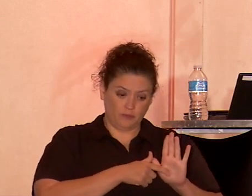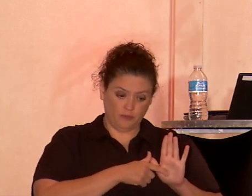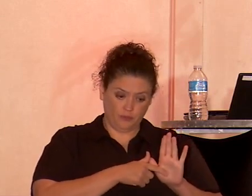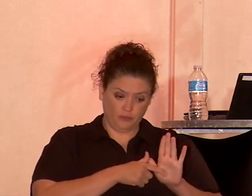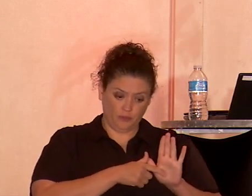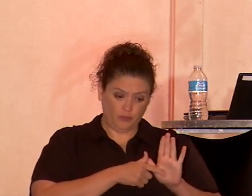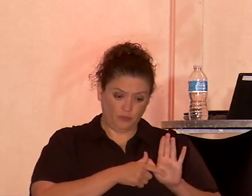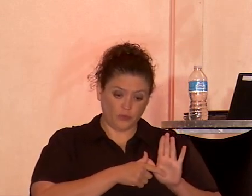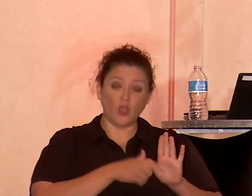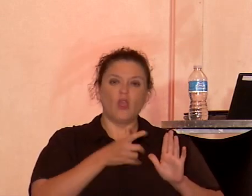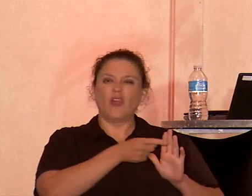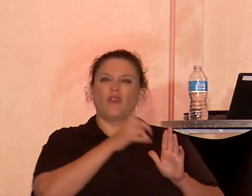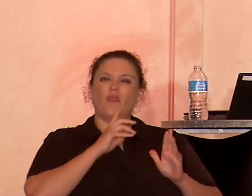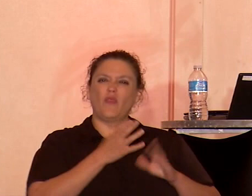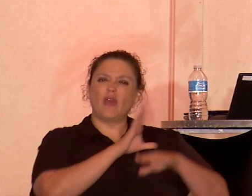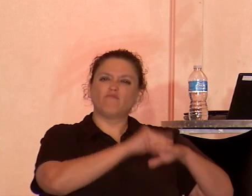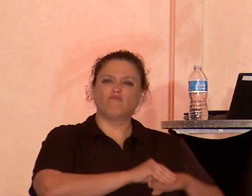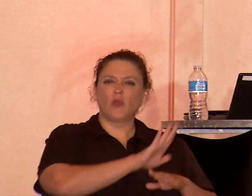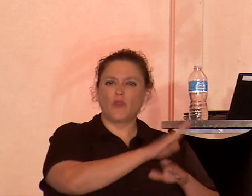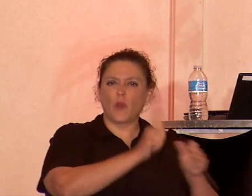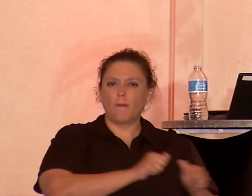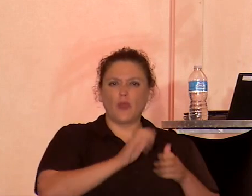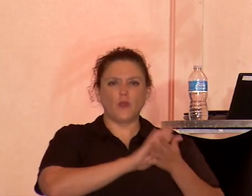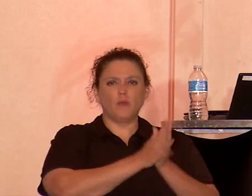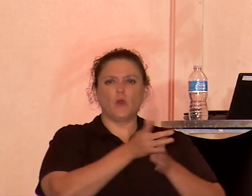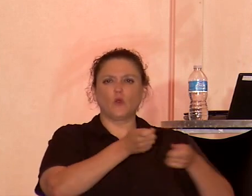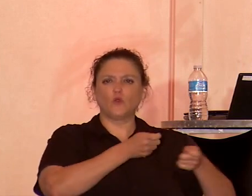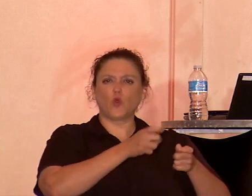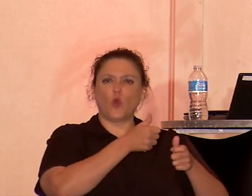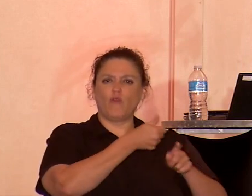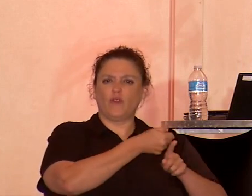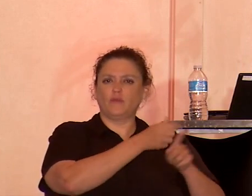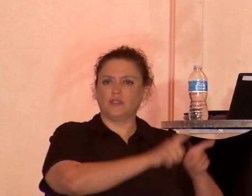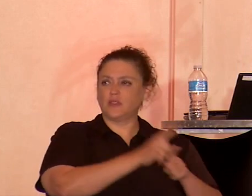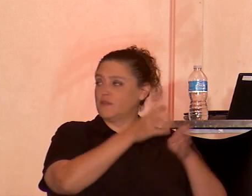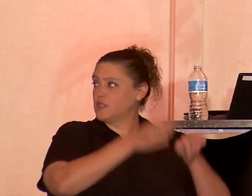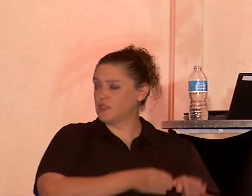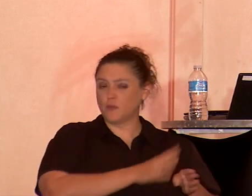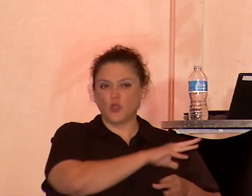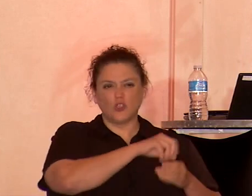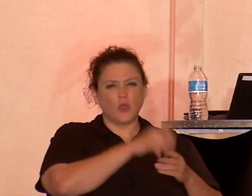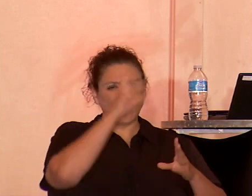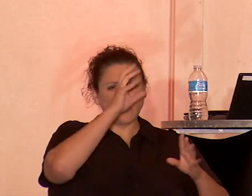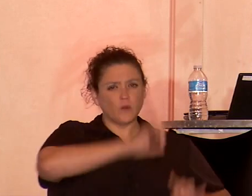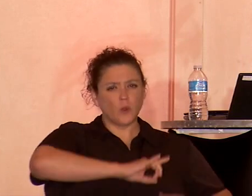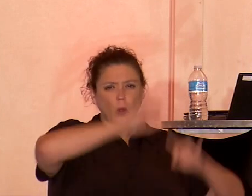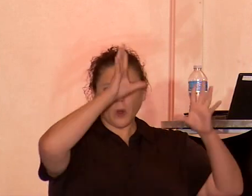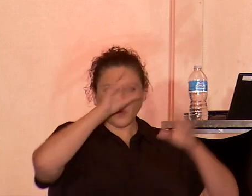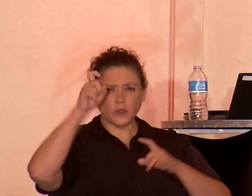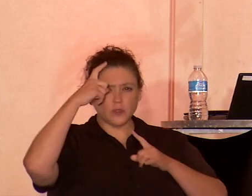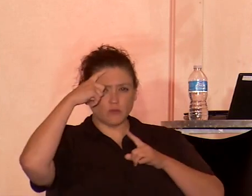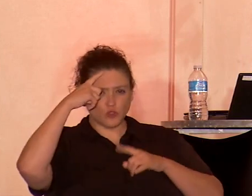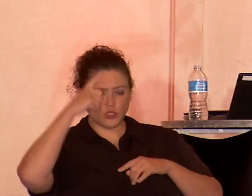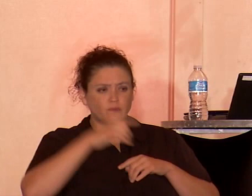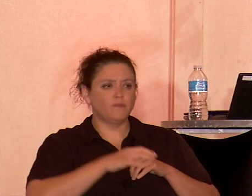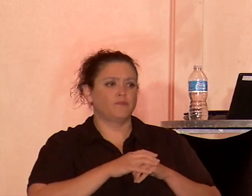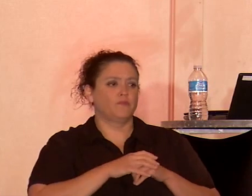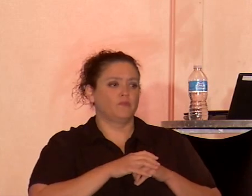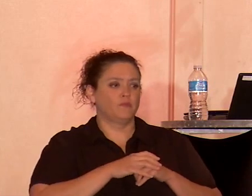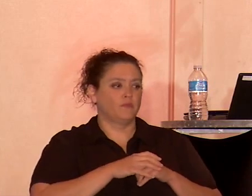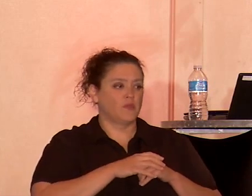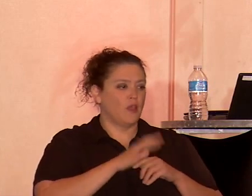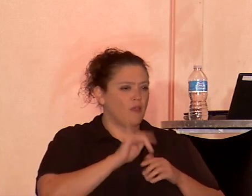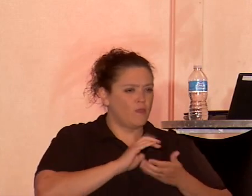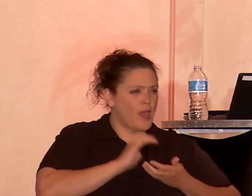personhood, control over their limited sphere in this terroristic regime, solidarity,